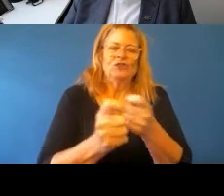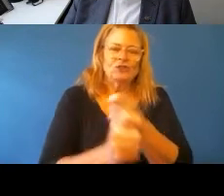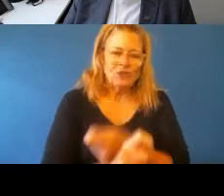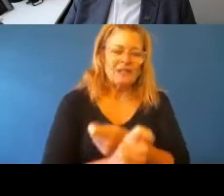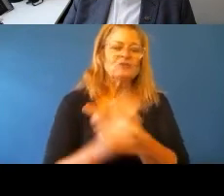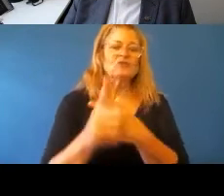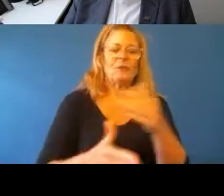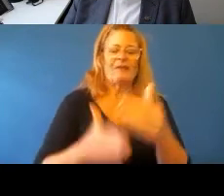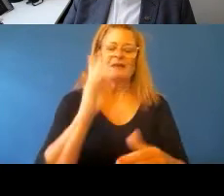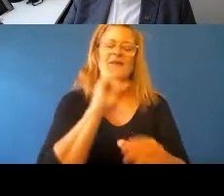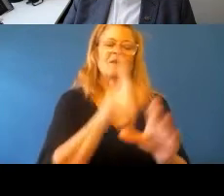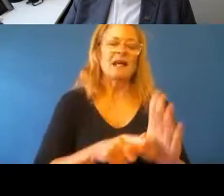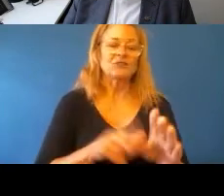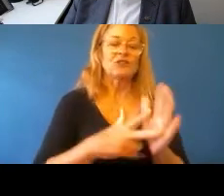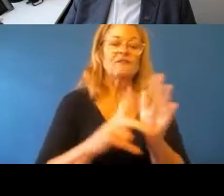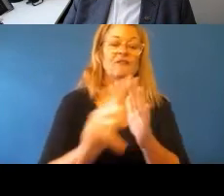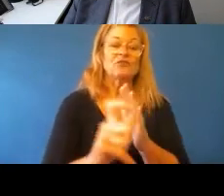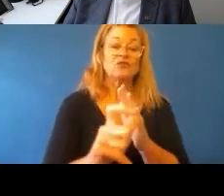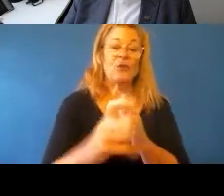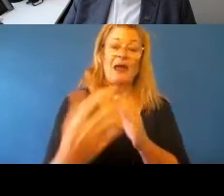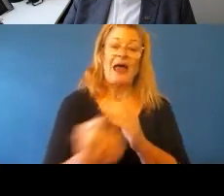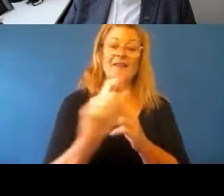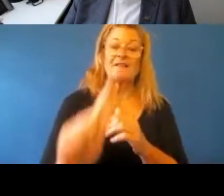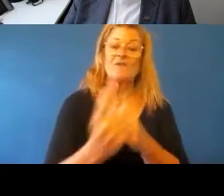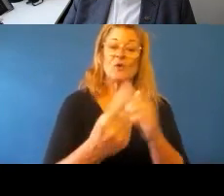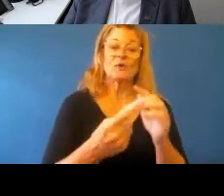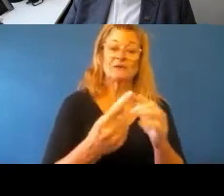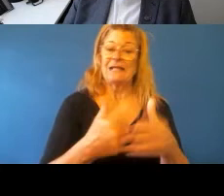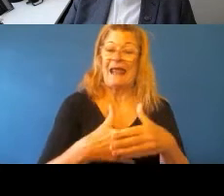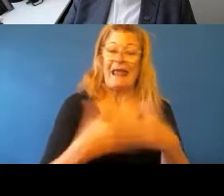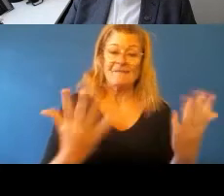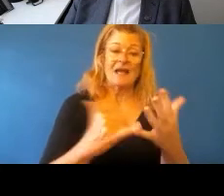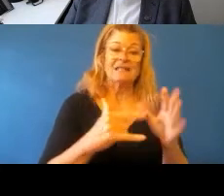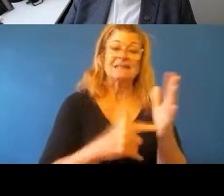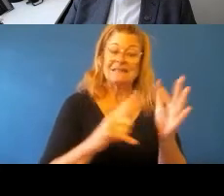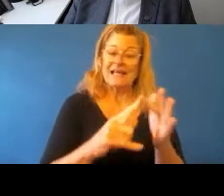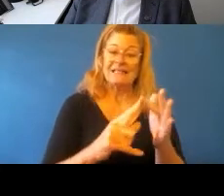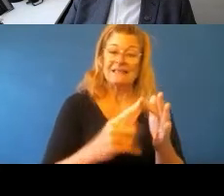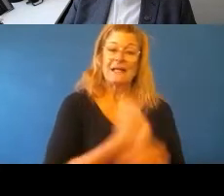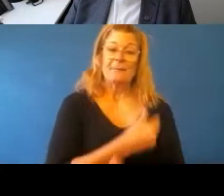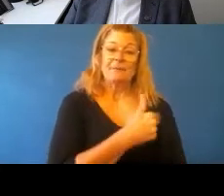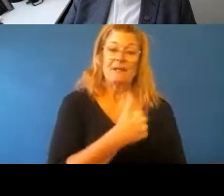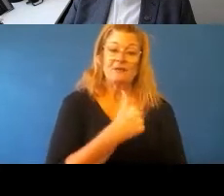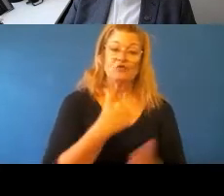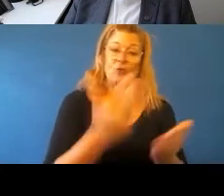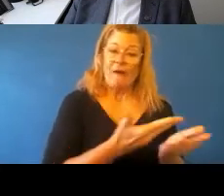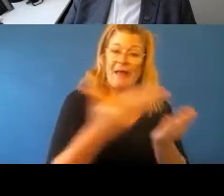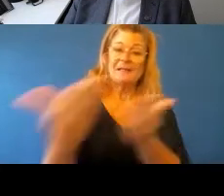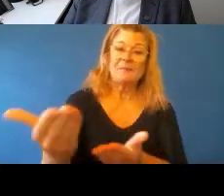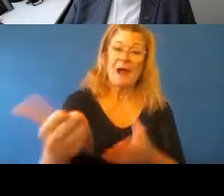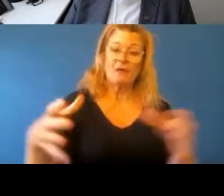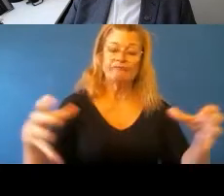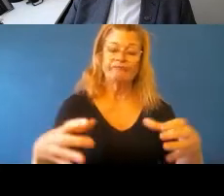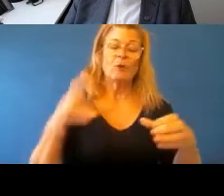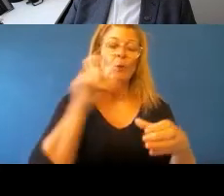saw the very first ever state commitment to a significant volume of water hand back to traditional owners, which